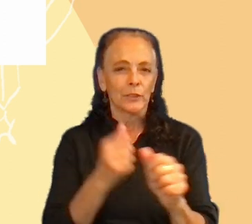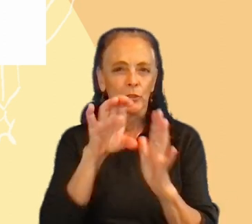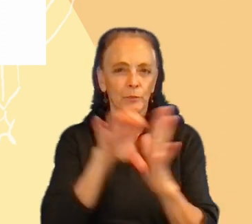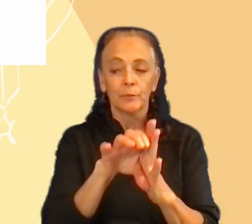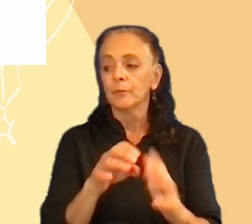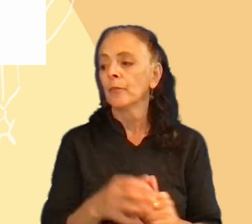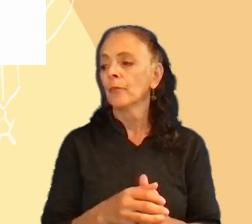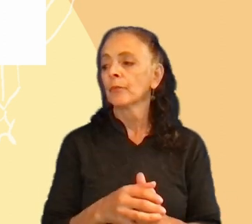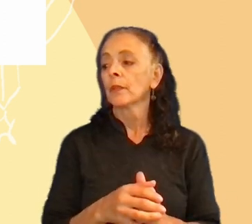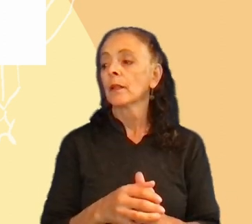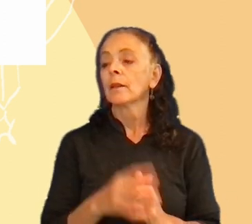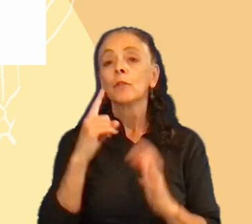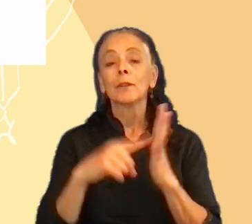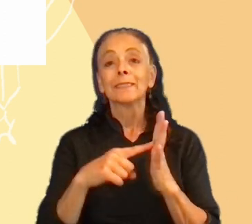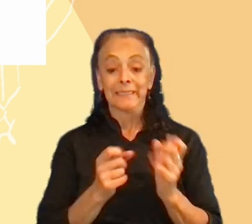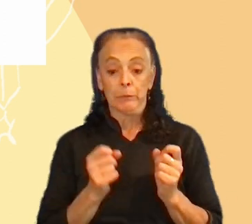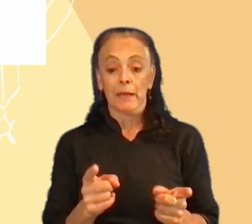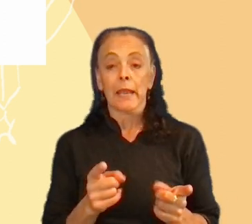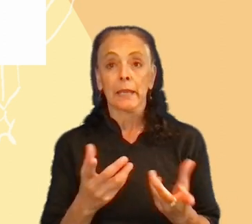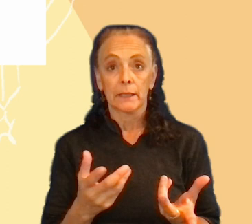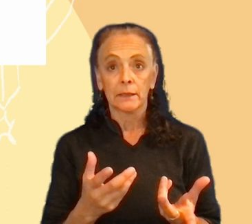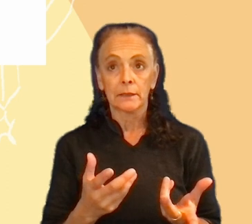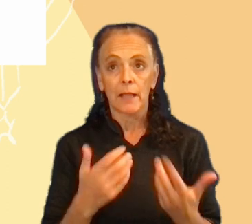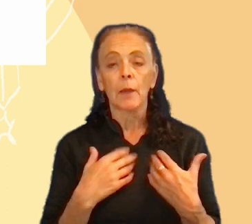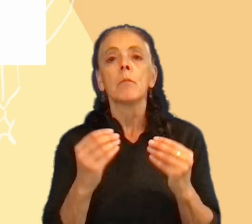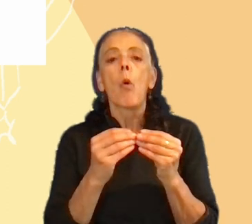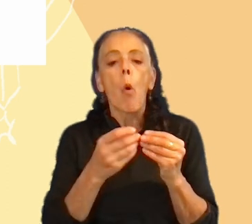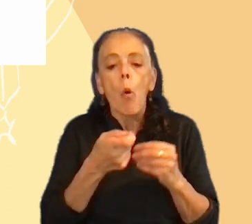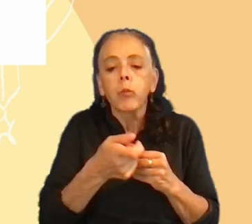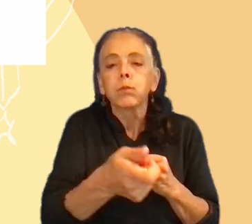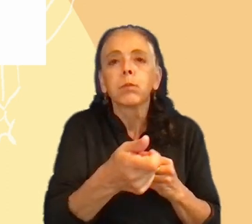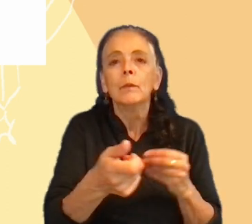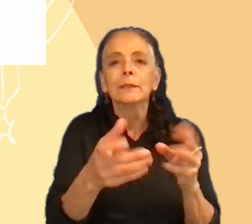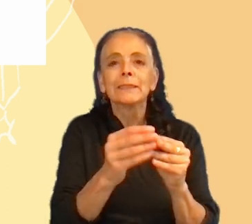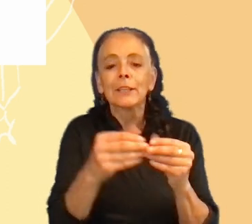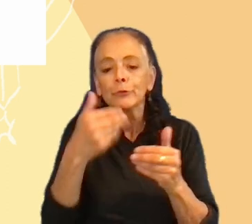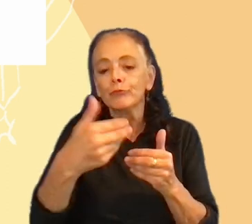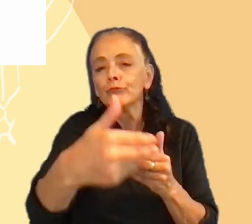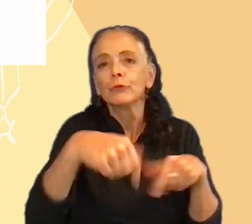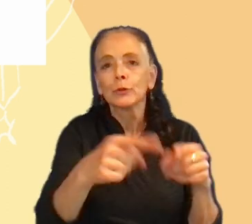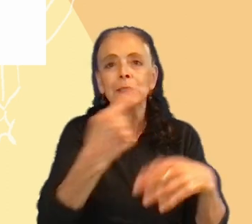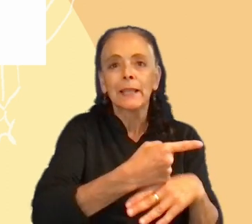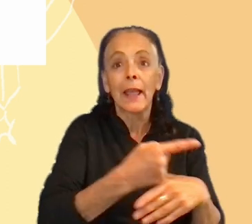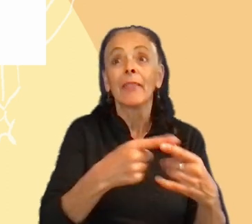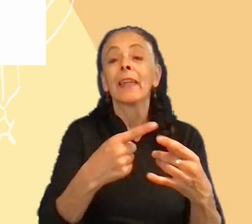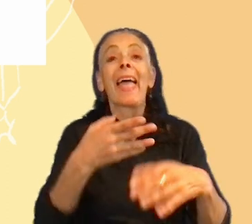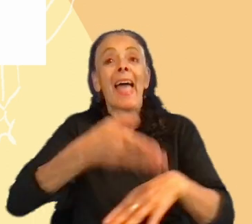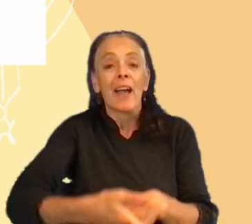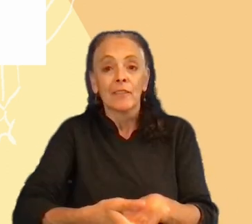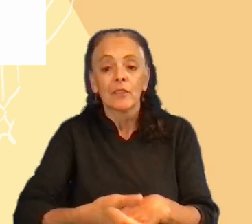for instance, Spontaneous had a lot of smaller sessions during the day, with a bigger session after